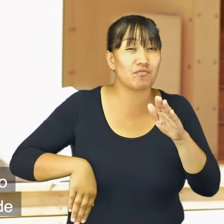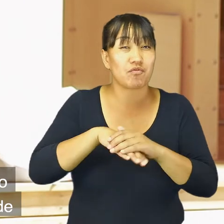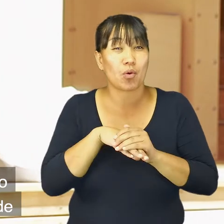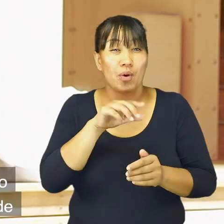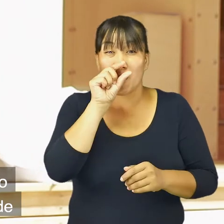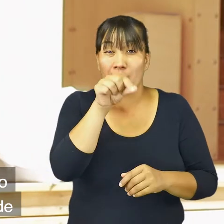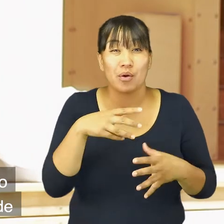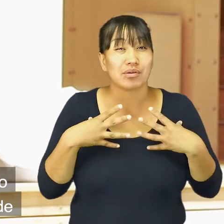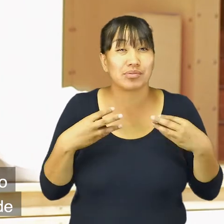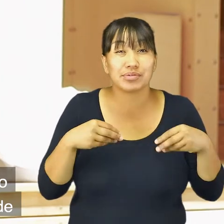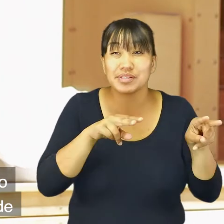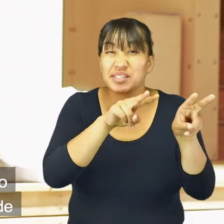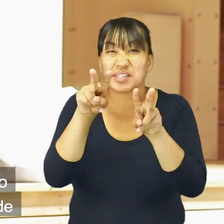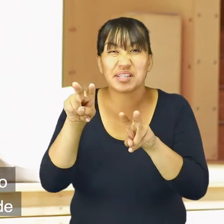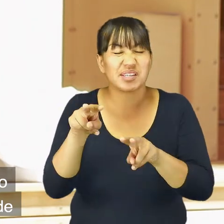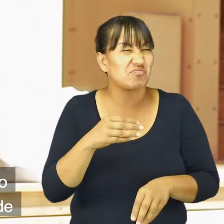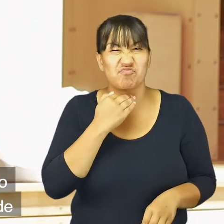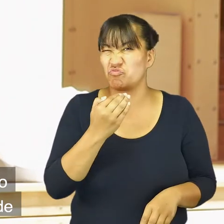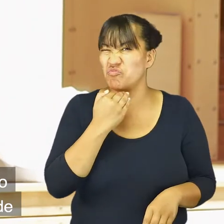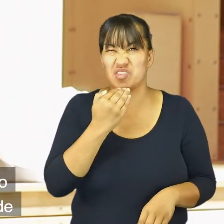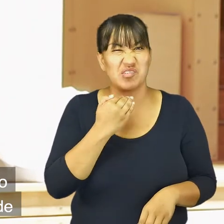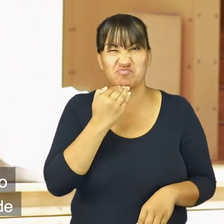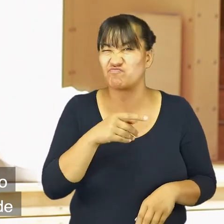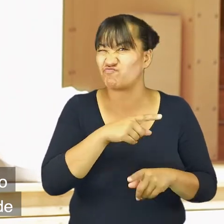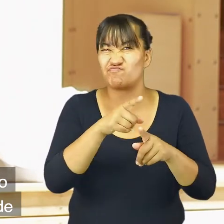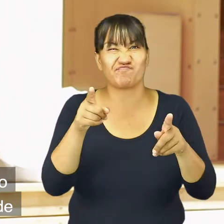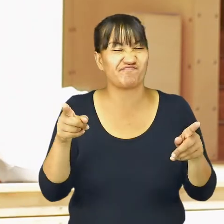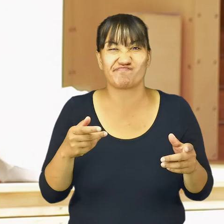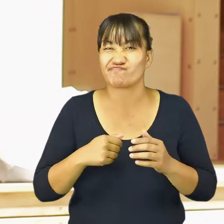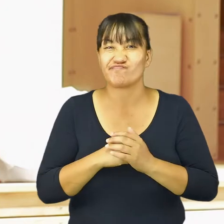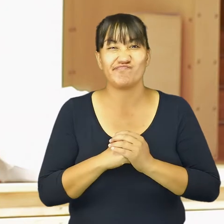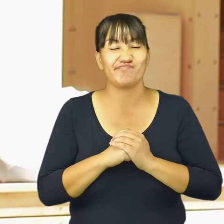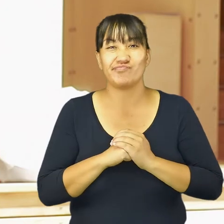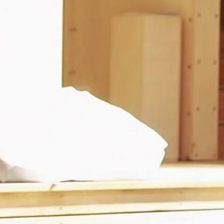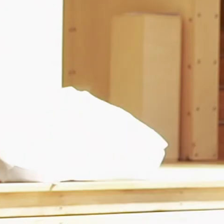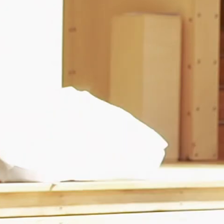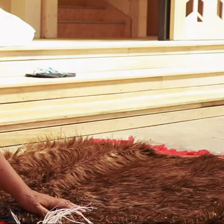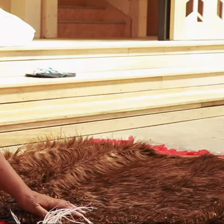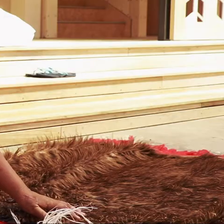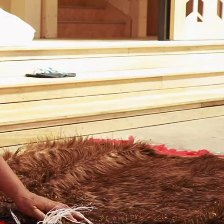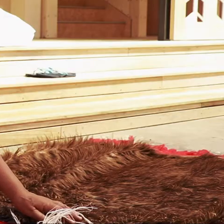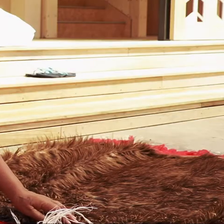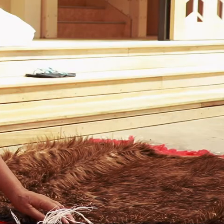So, you won't find too many cloaks being made for kiwi feather.